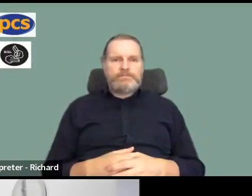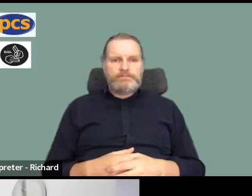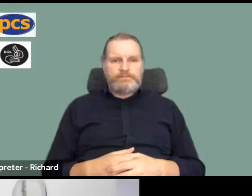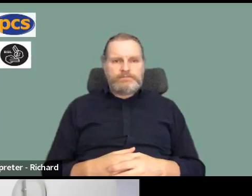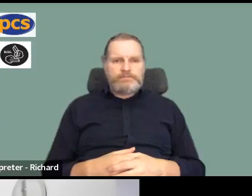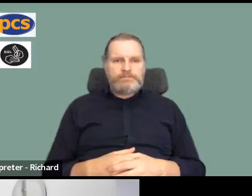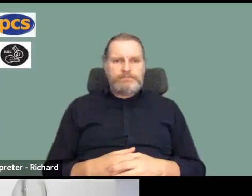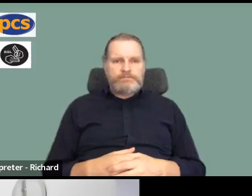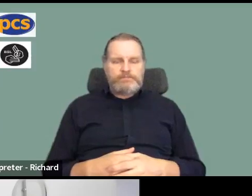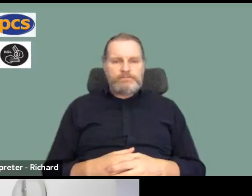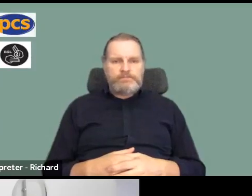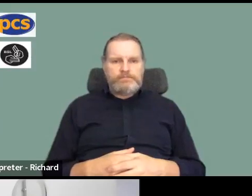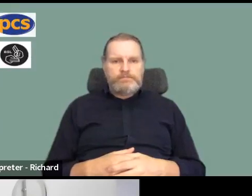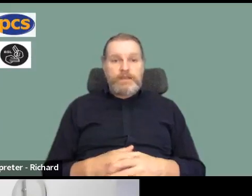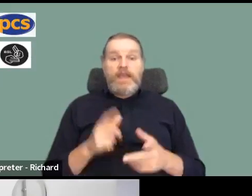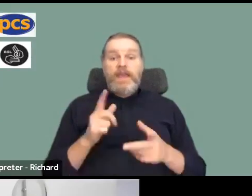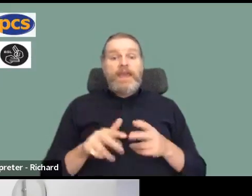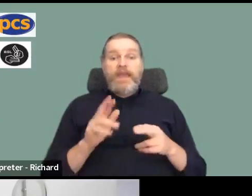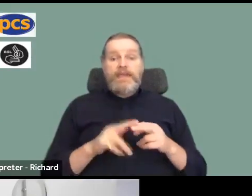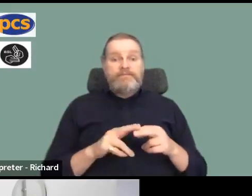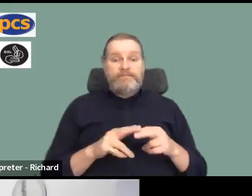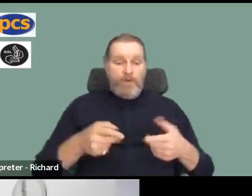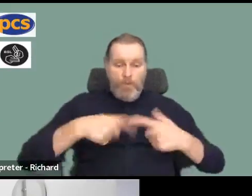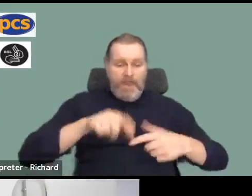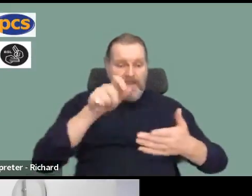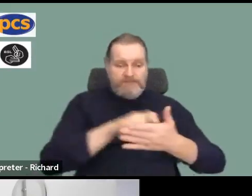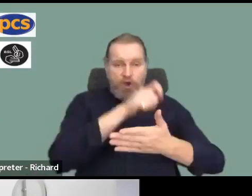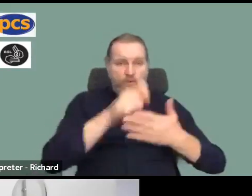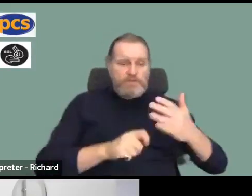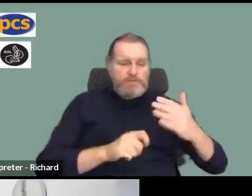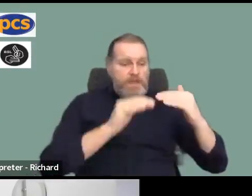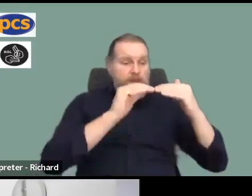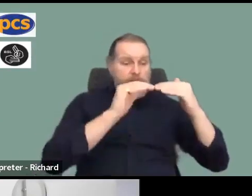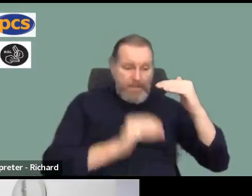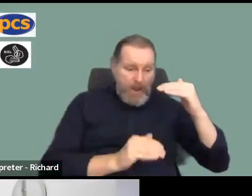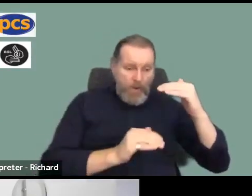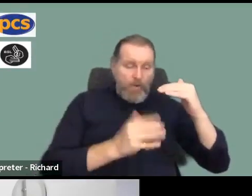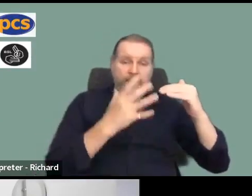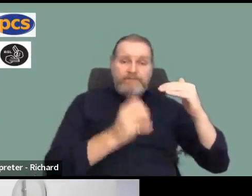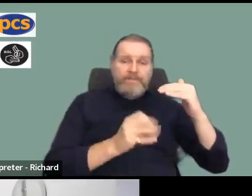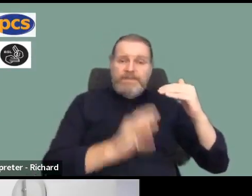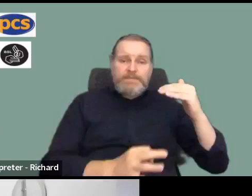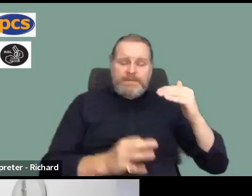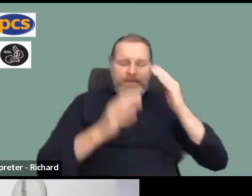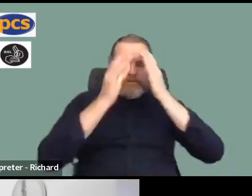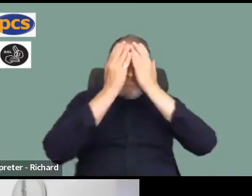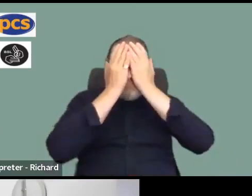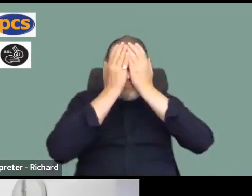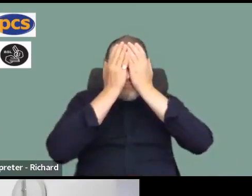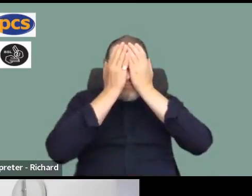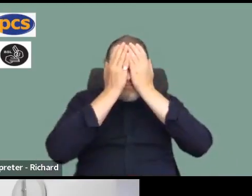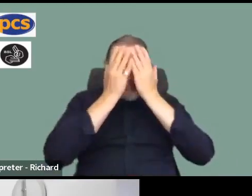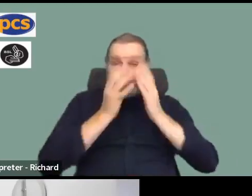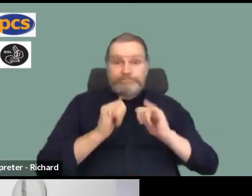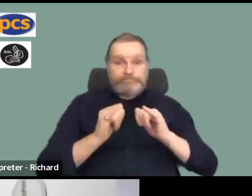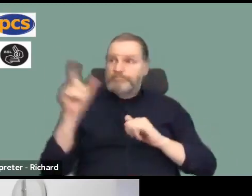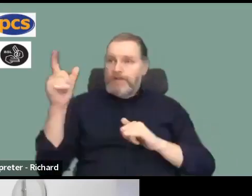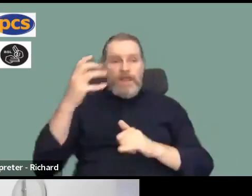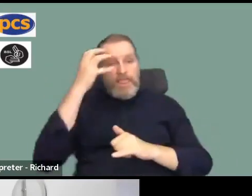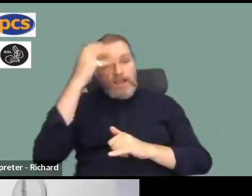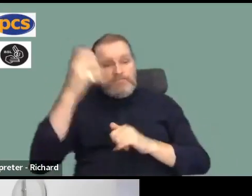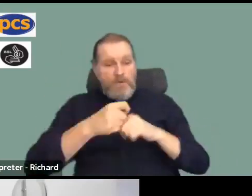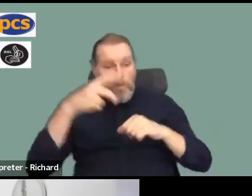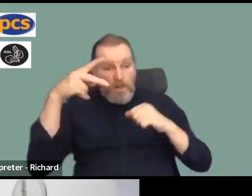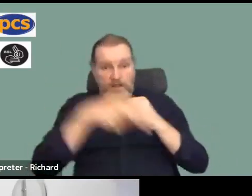towards the end there, if we don't get over the line, then it doesn't bear thinking about it. Because what they're planning is what they'll get away with. So there is